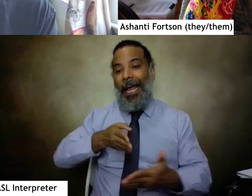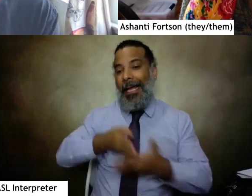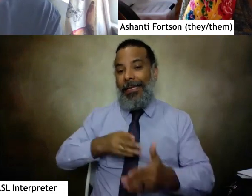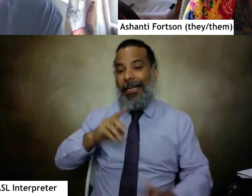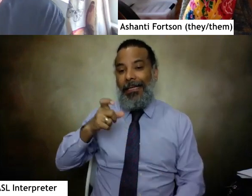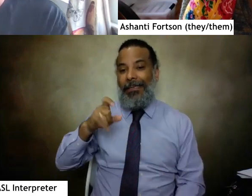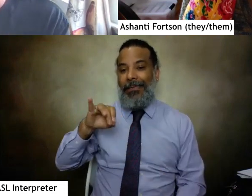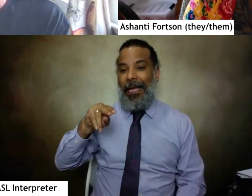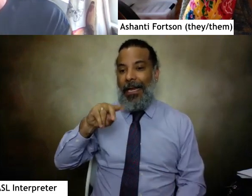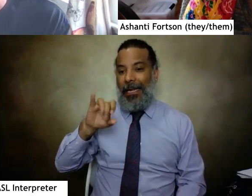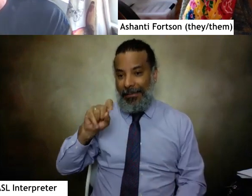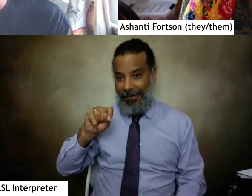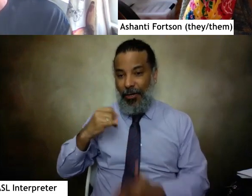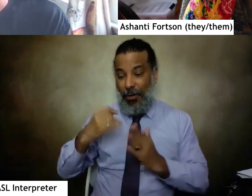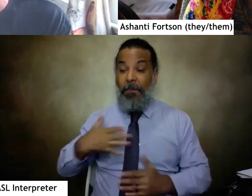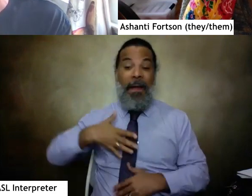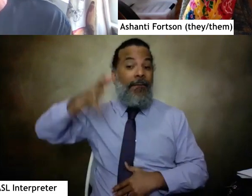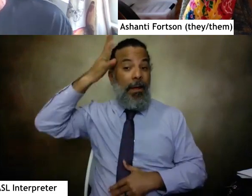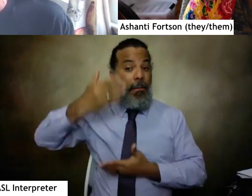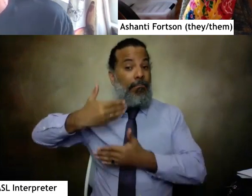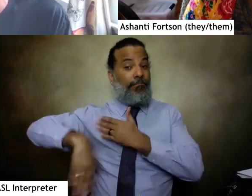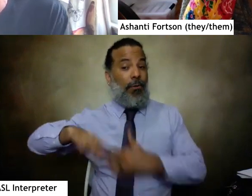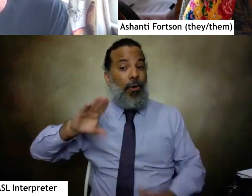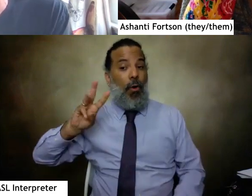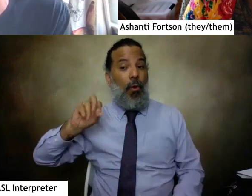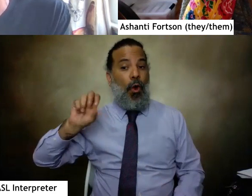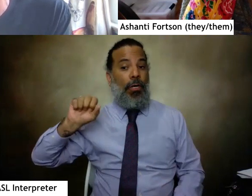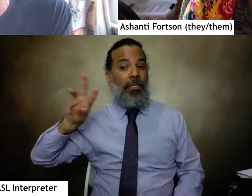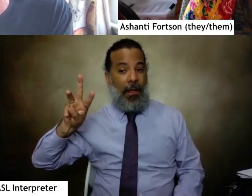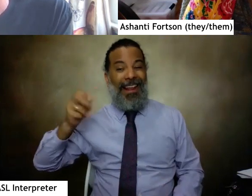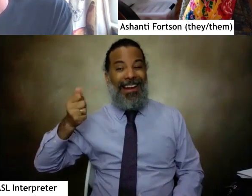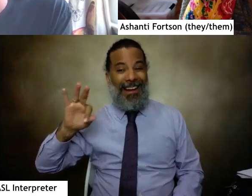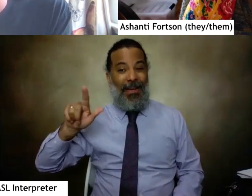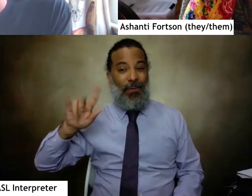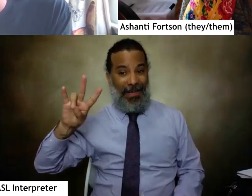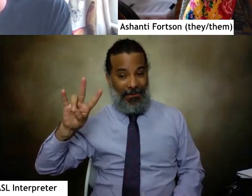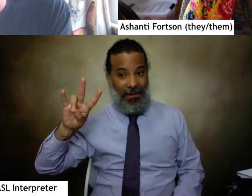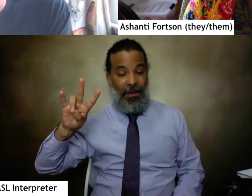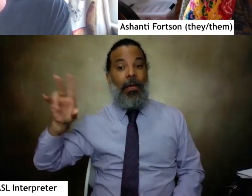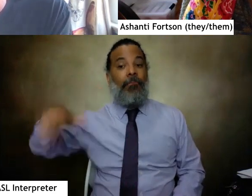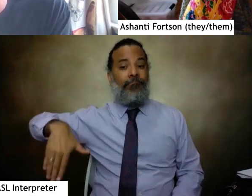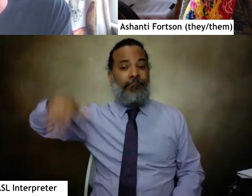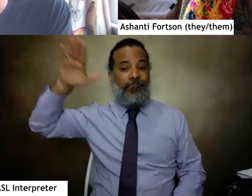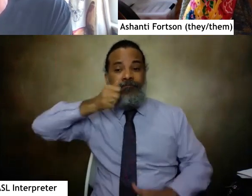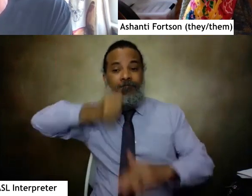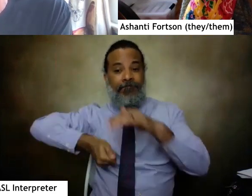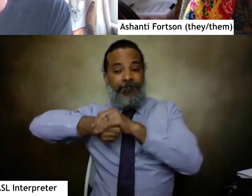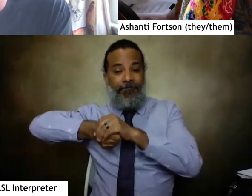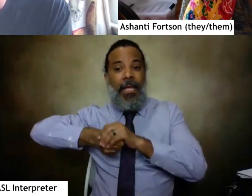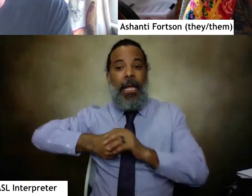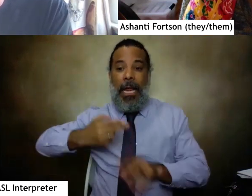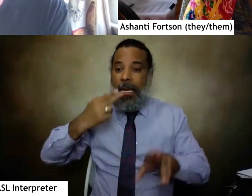My father was born in Warsaw in 1927 and grew up in hiding in Nazi Europe.